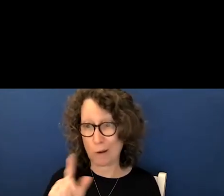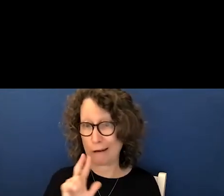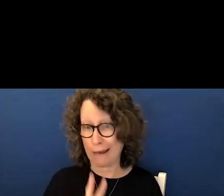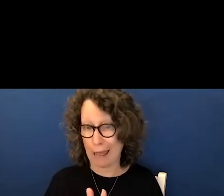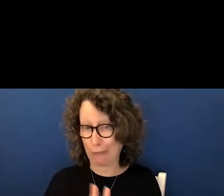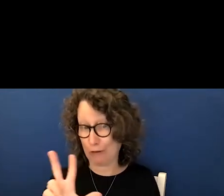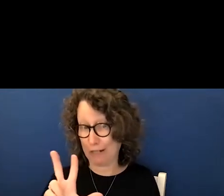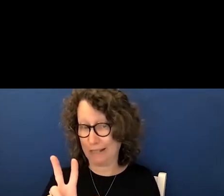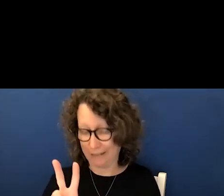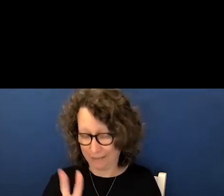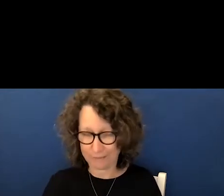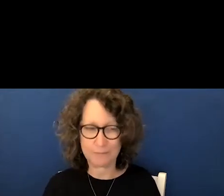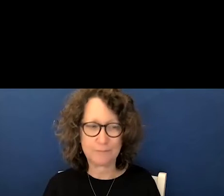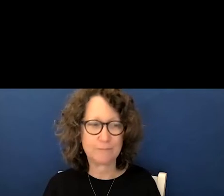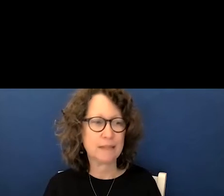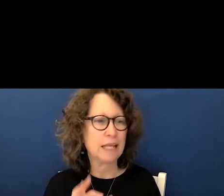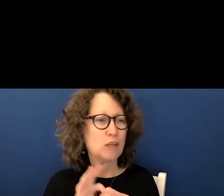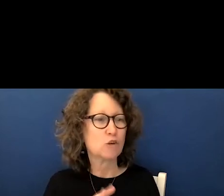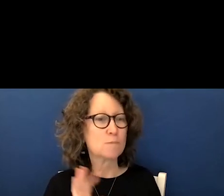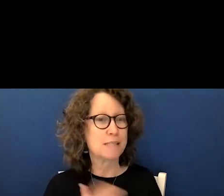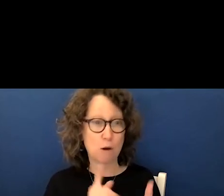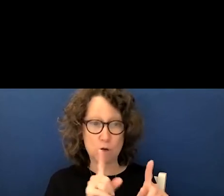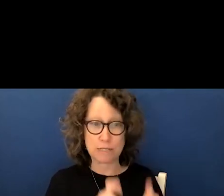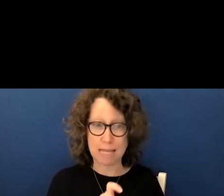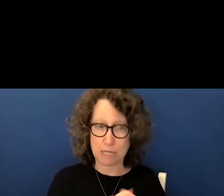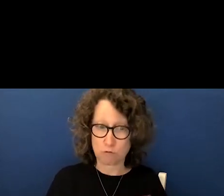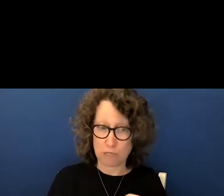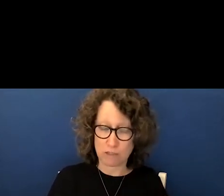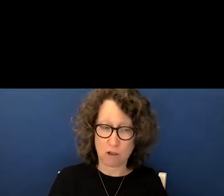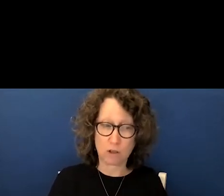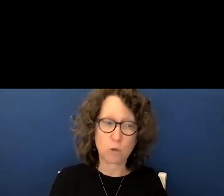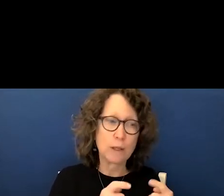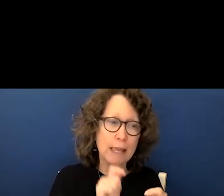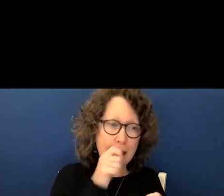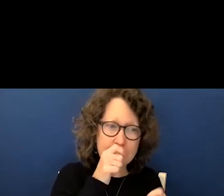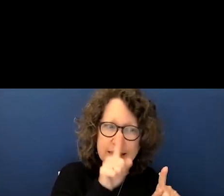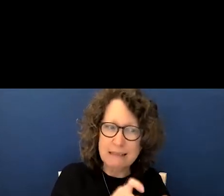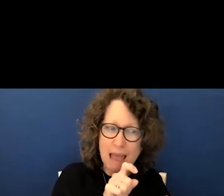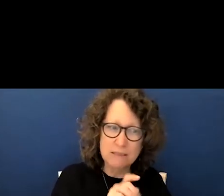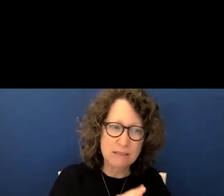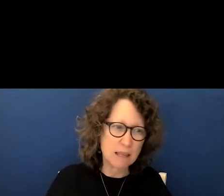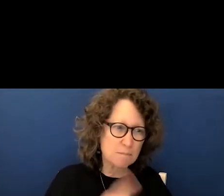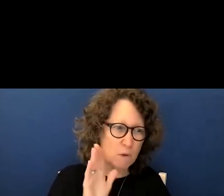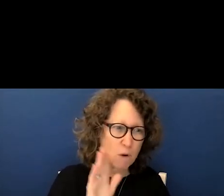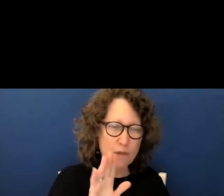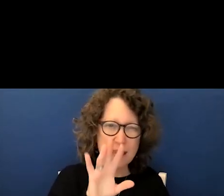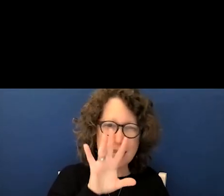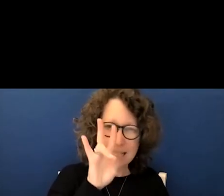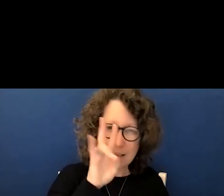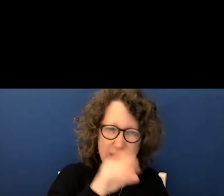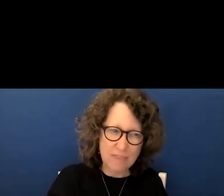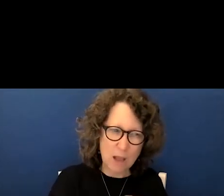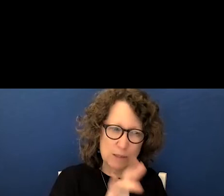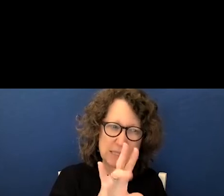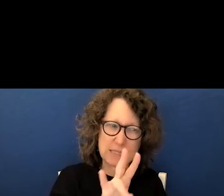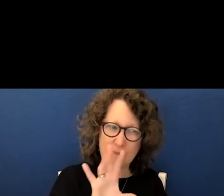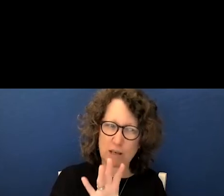um in terms of our testing result we have tested over 7 700